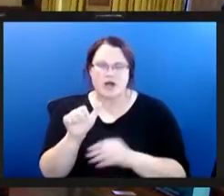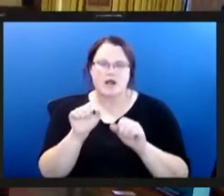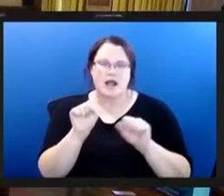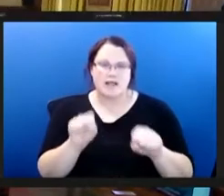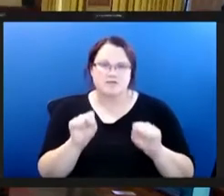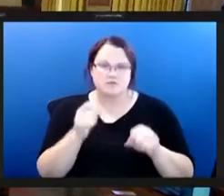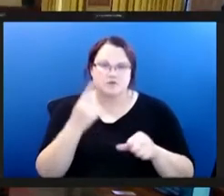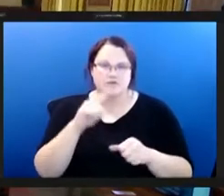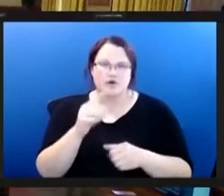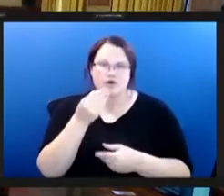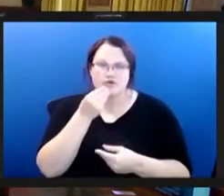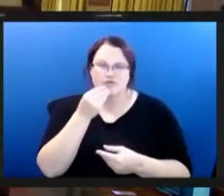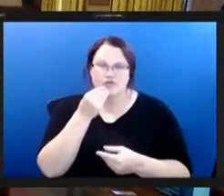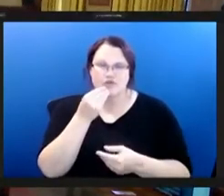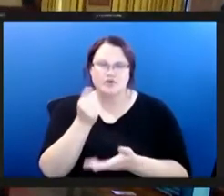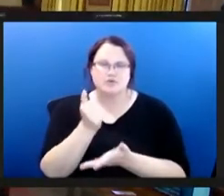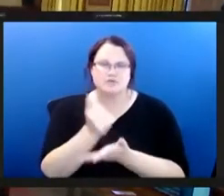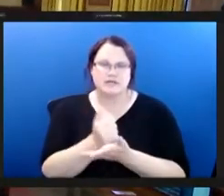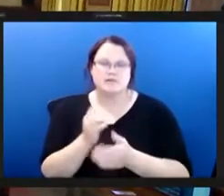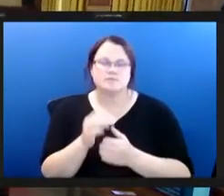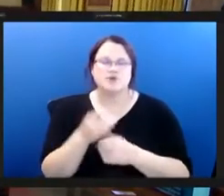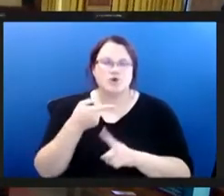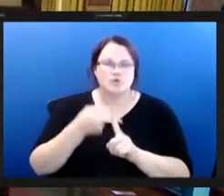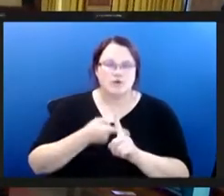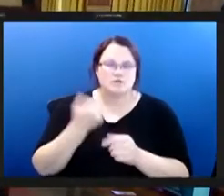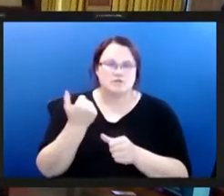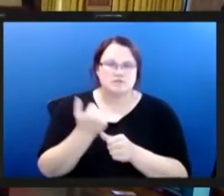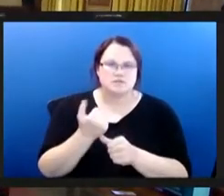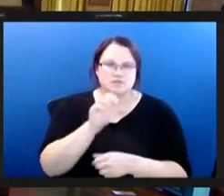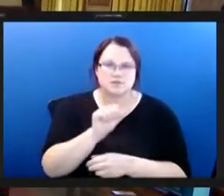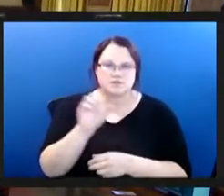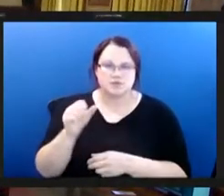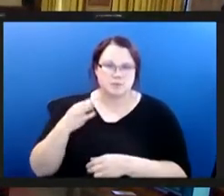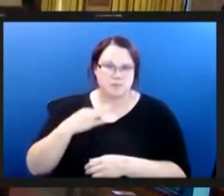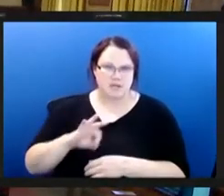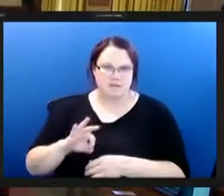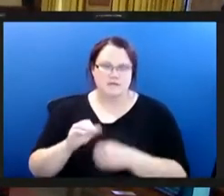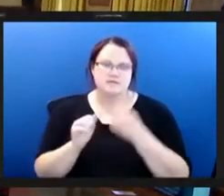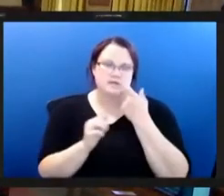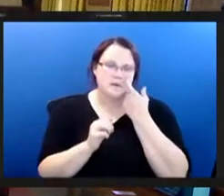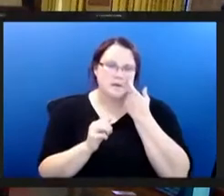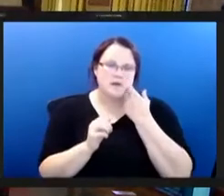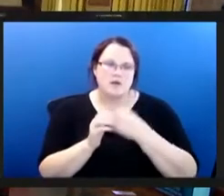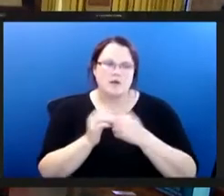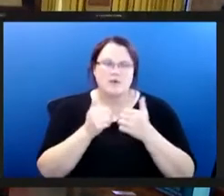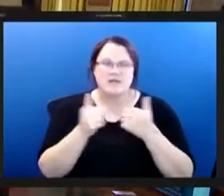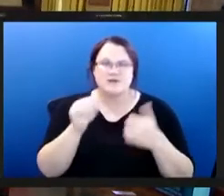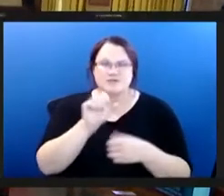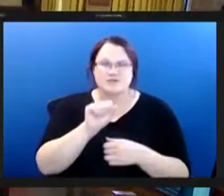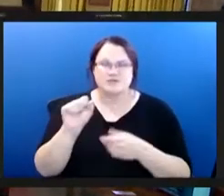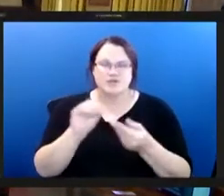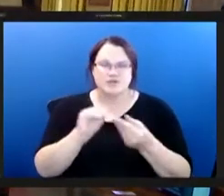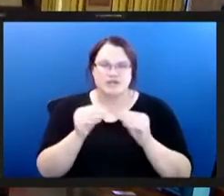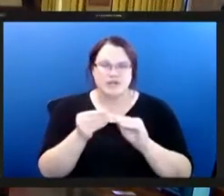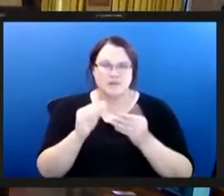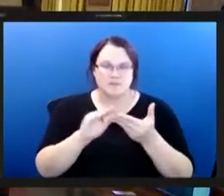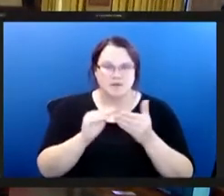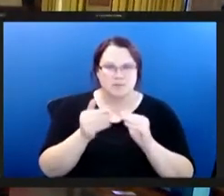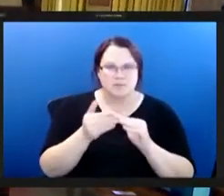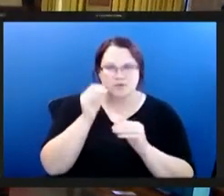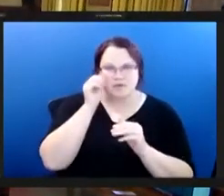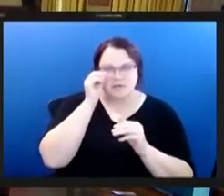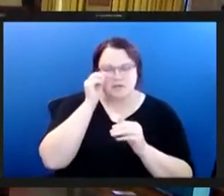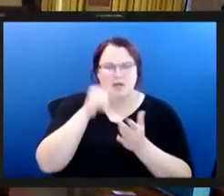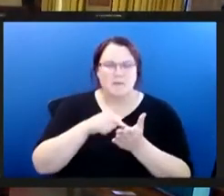is a requirement for food stamps rental assistance social security benefits etc without a social security number our community members pay pay